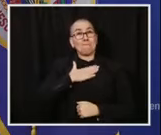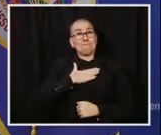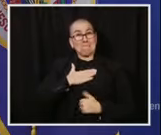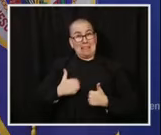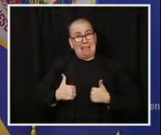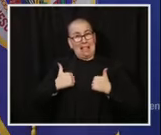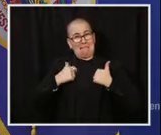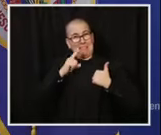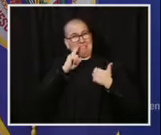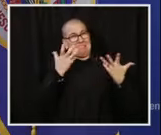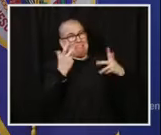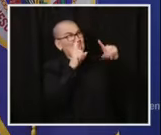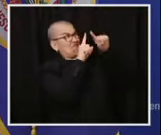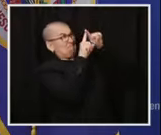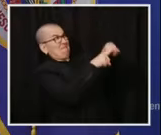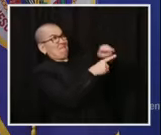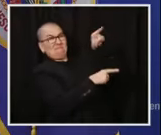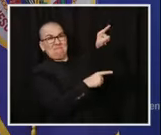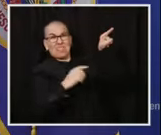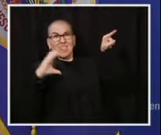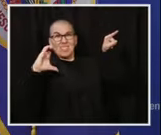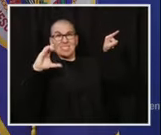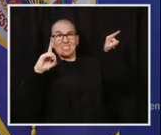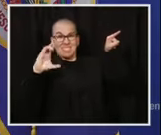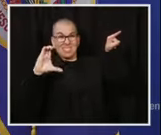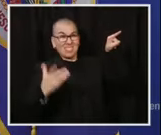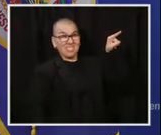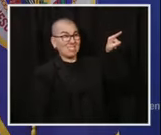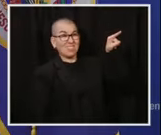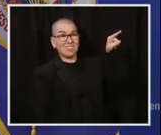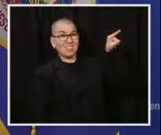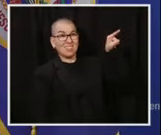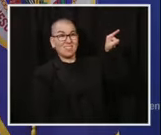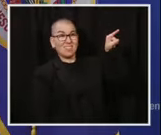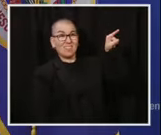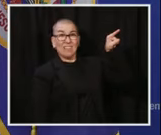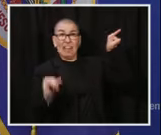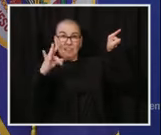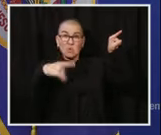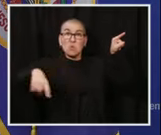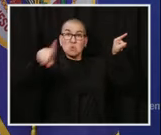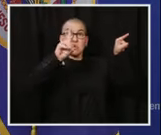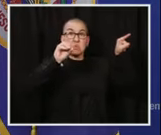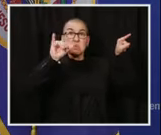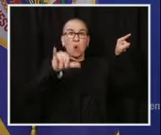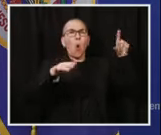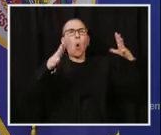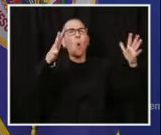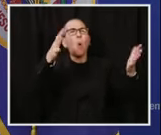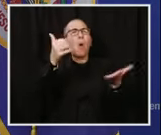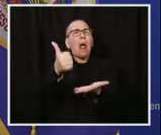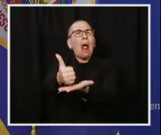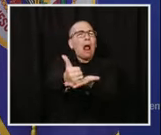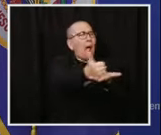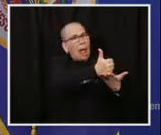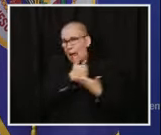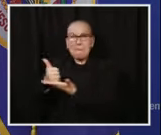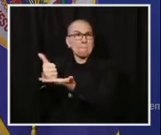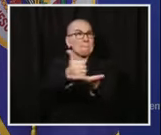Doing this will help our health care workers, first responders, and other essential workers stay healthy and stay on the job.